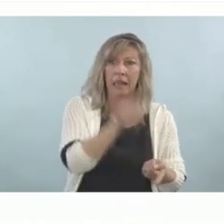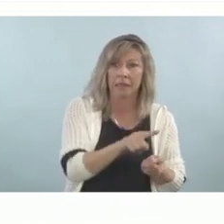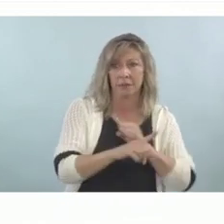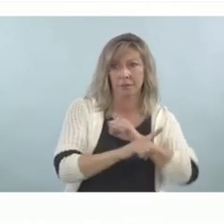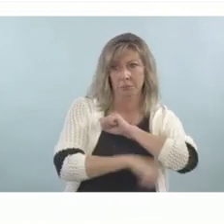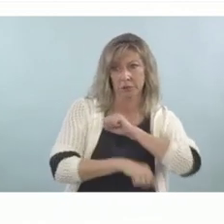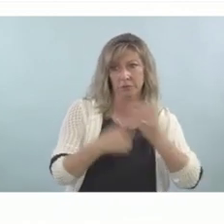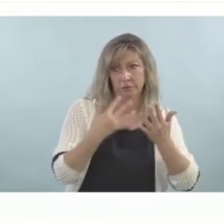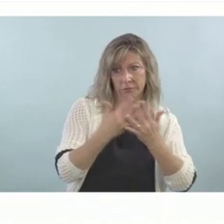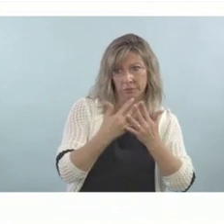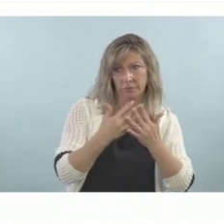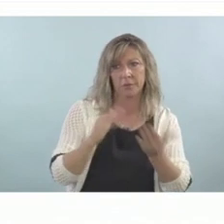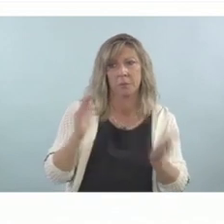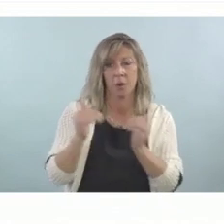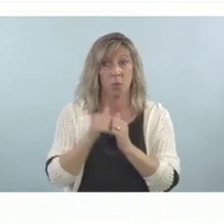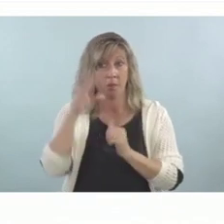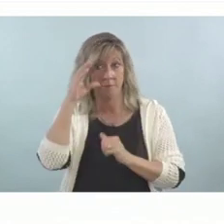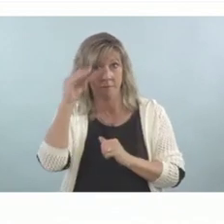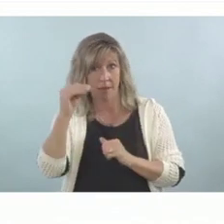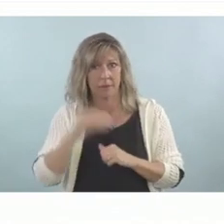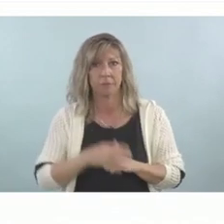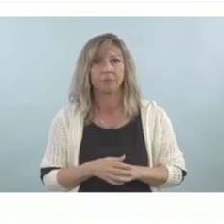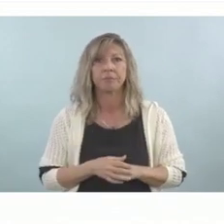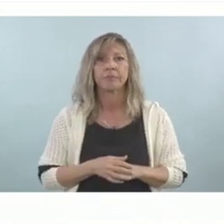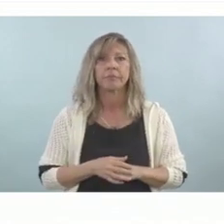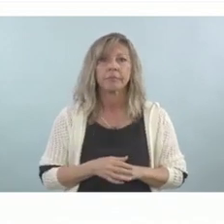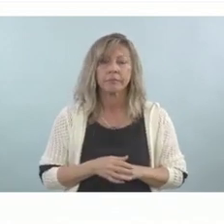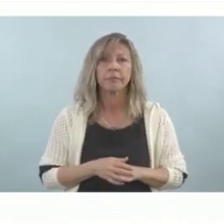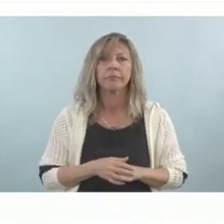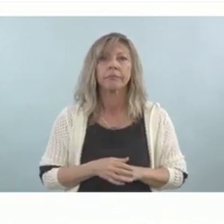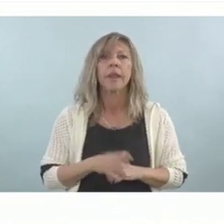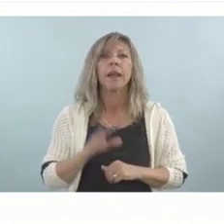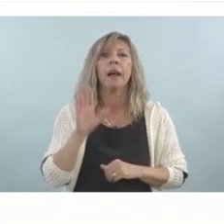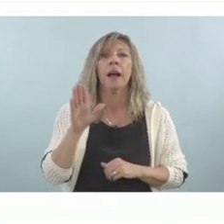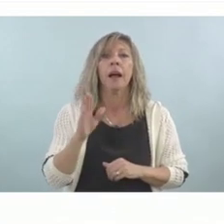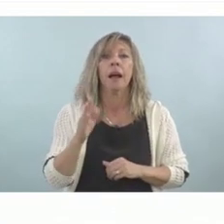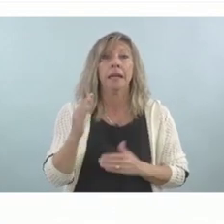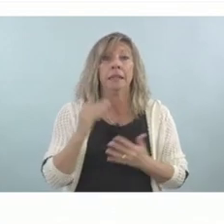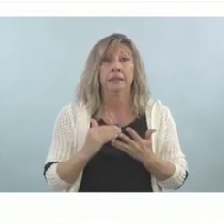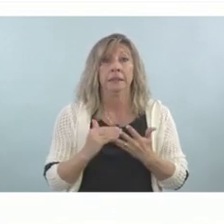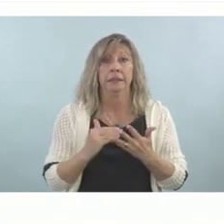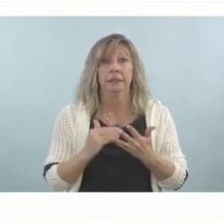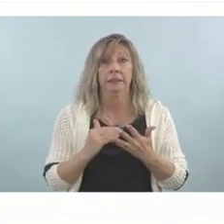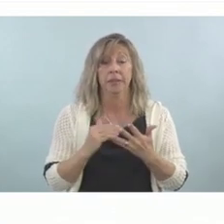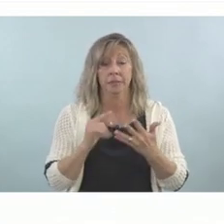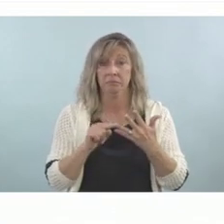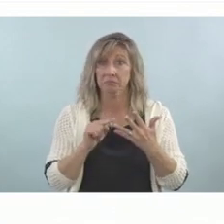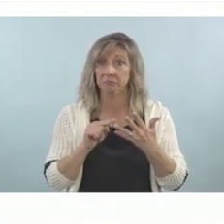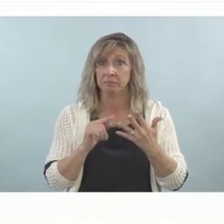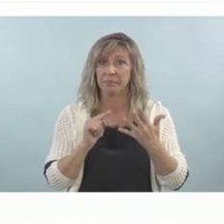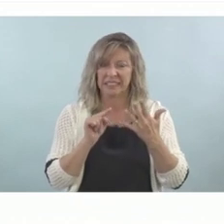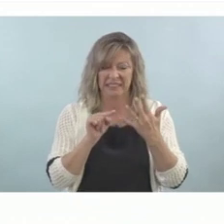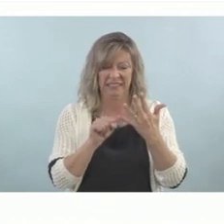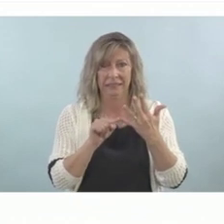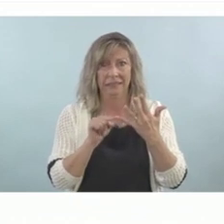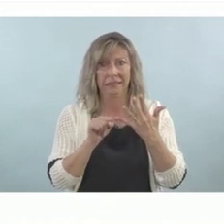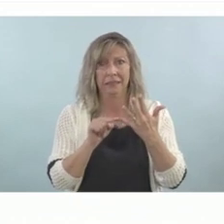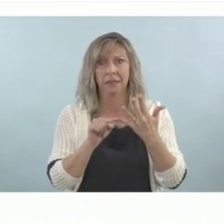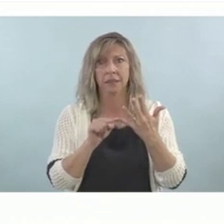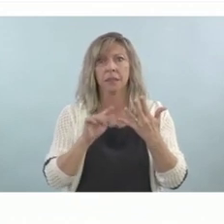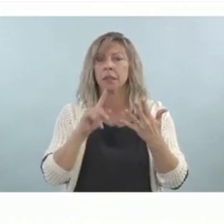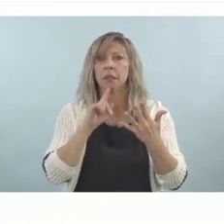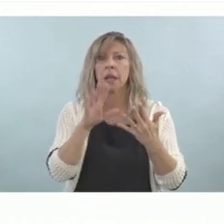And then, of course, the number of ACEs. Like, to me, this is the most interesting one. The number of ACEs was positively correlated with the number of times